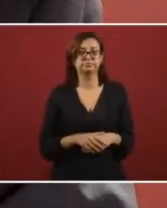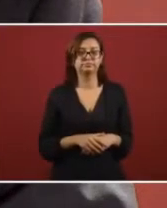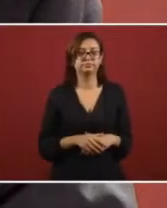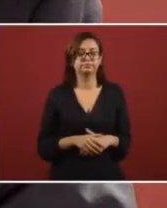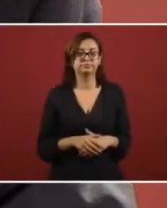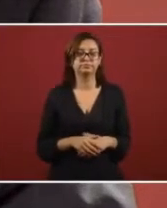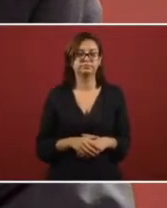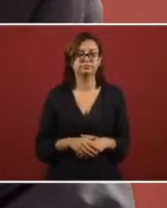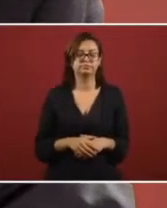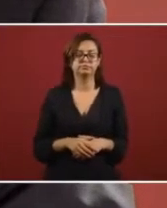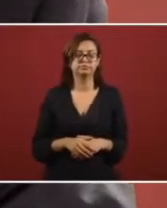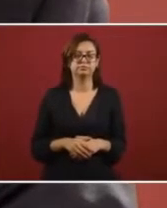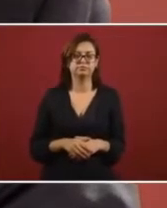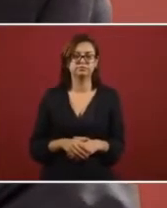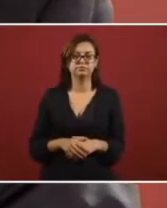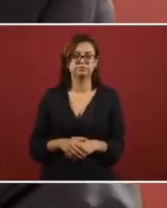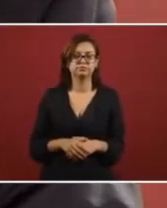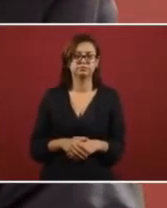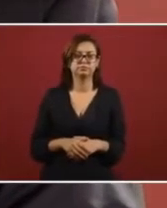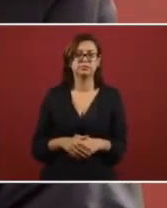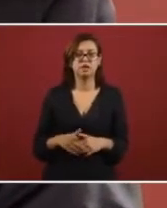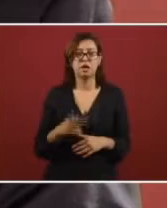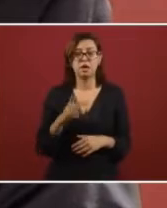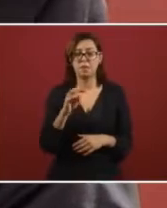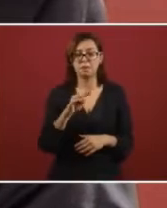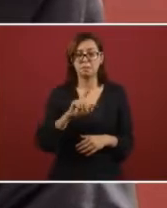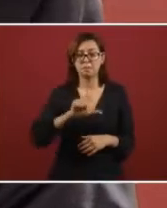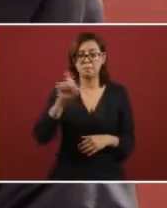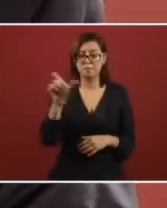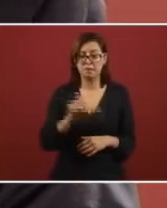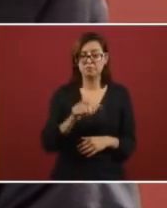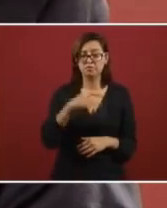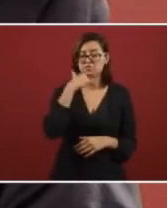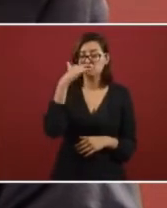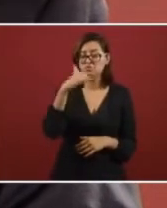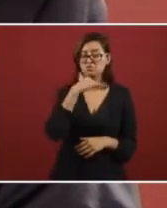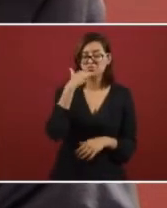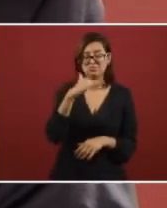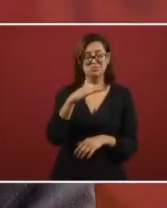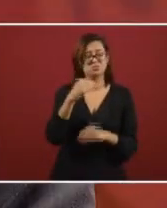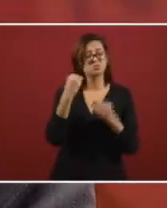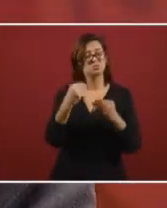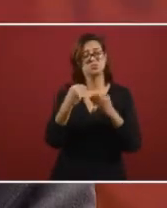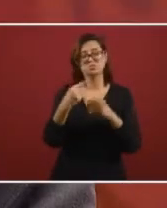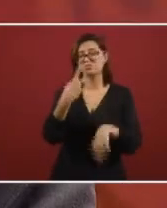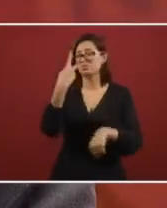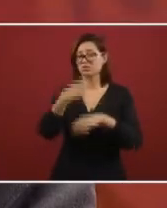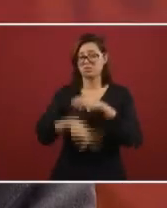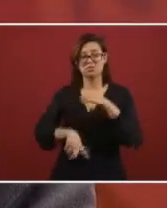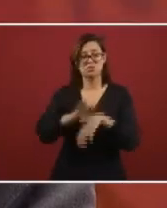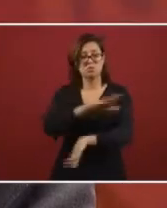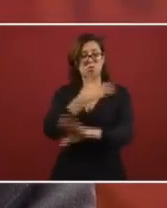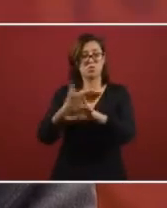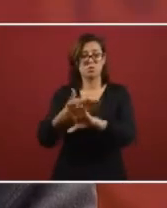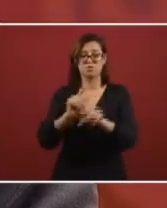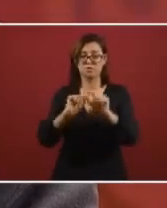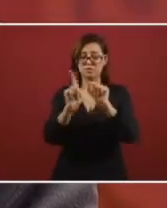So the corruption has affected the country very much.